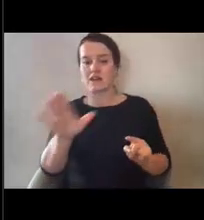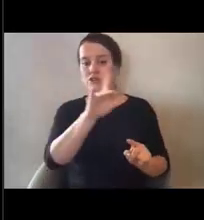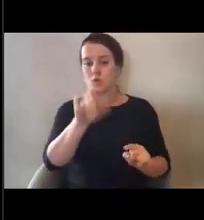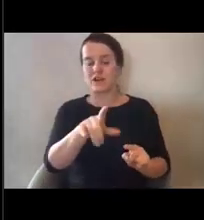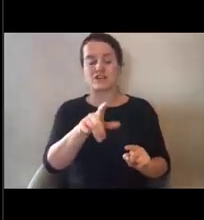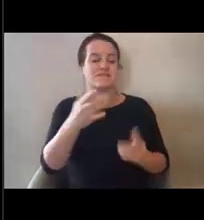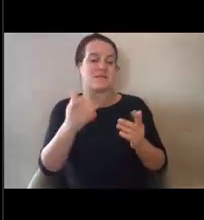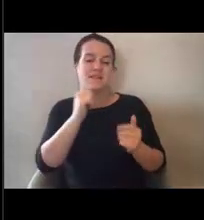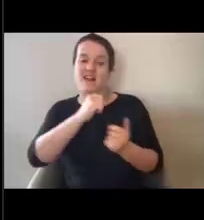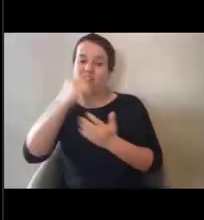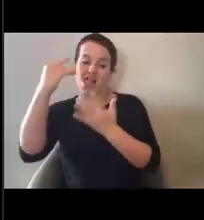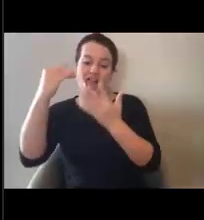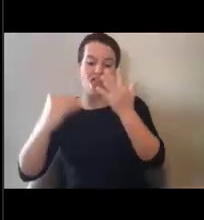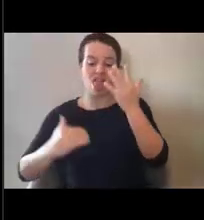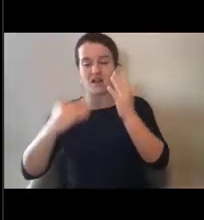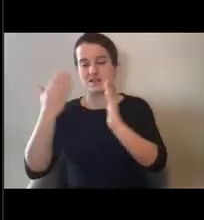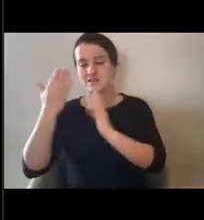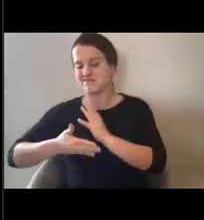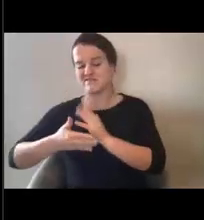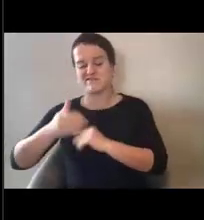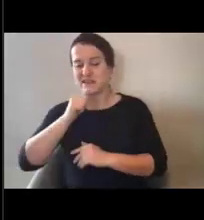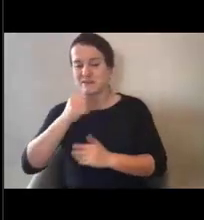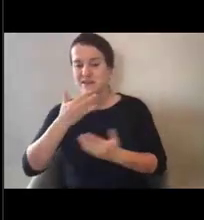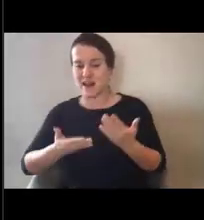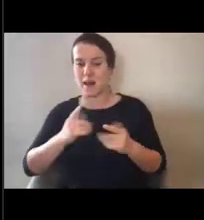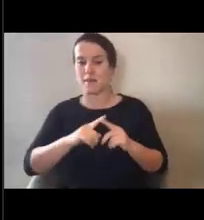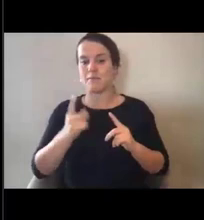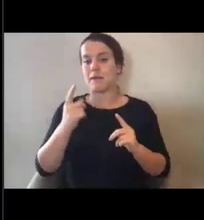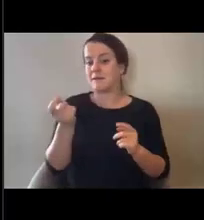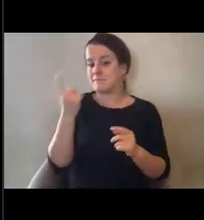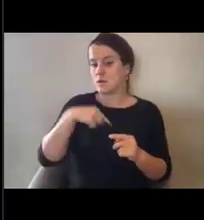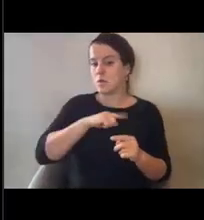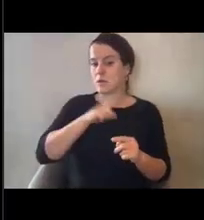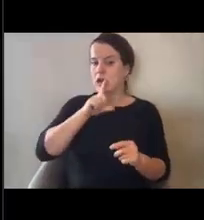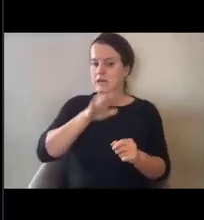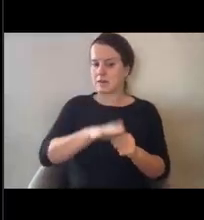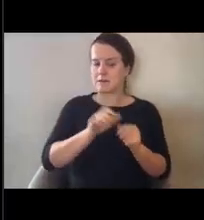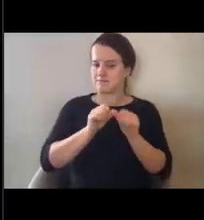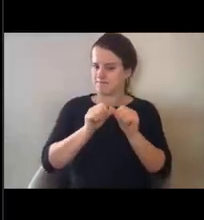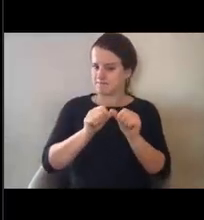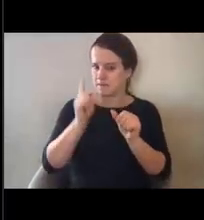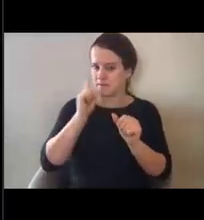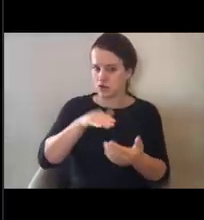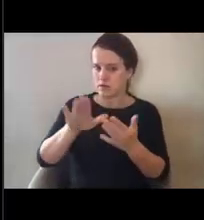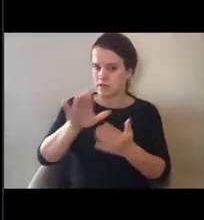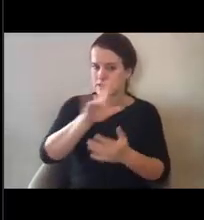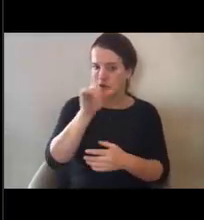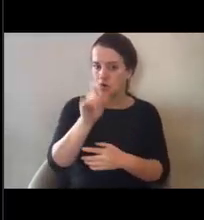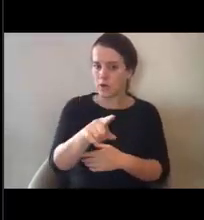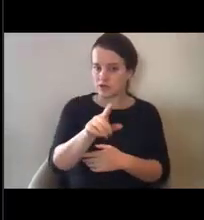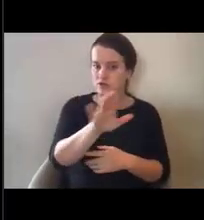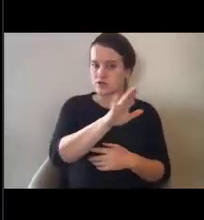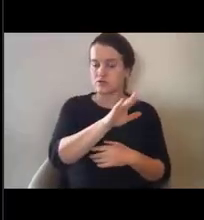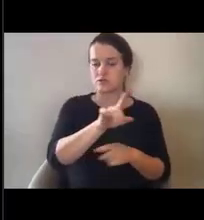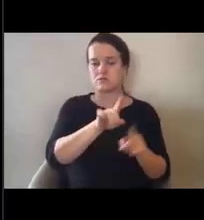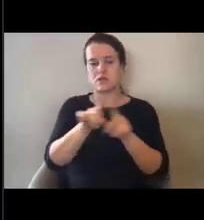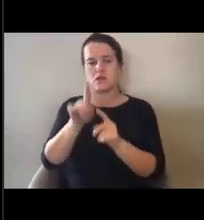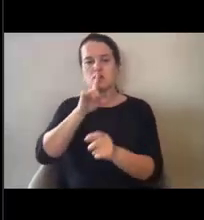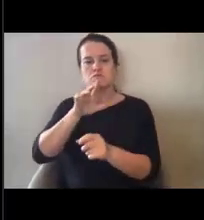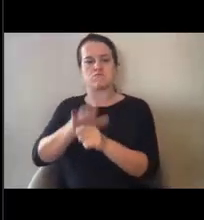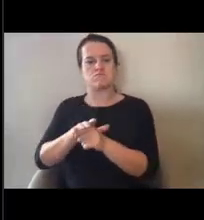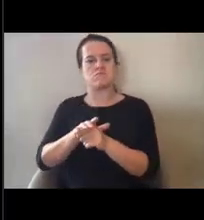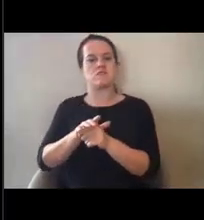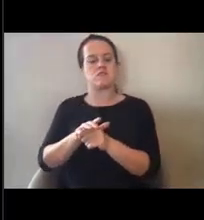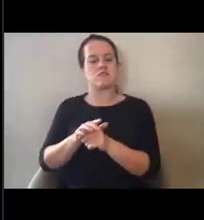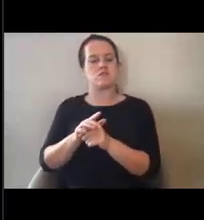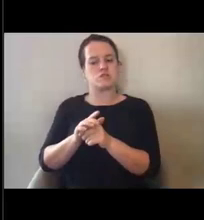today. However, we are committed to continuing to address your questions and ensuring a shared